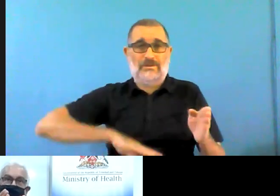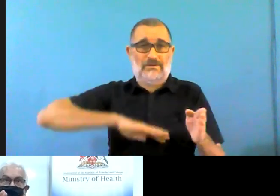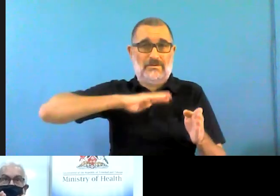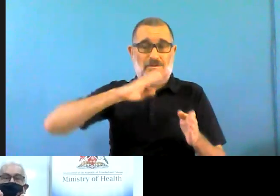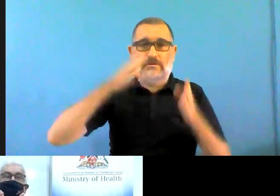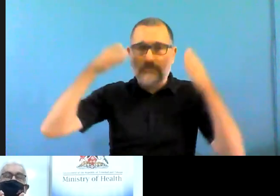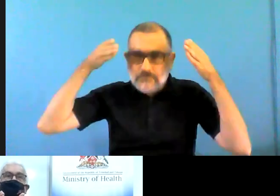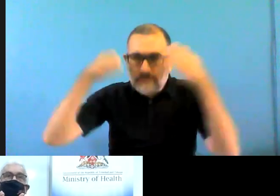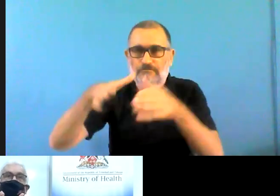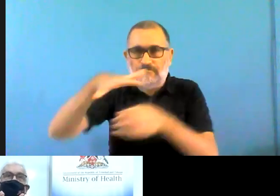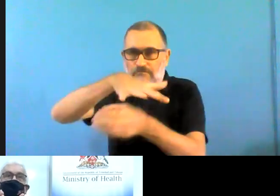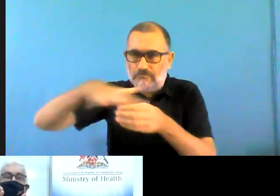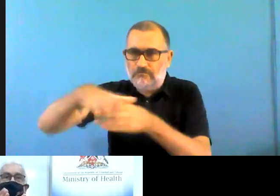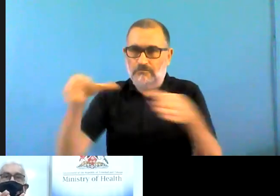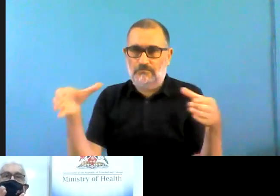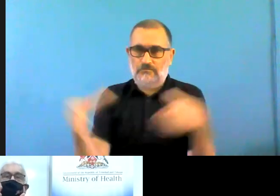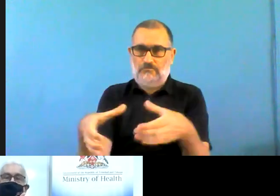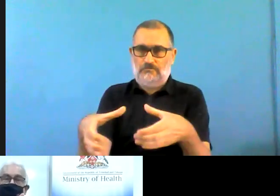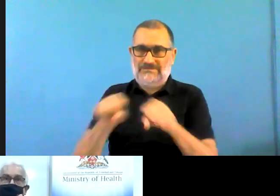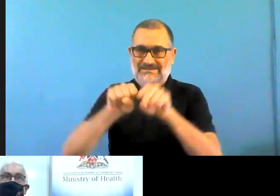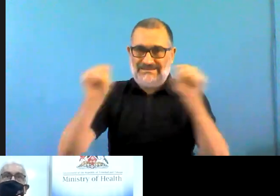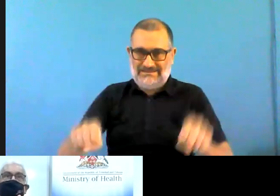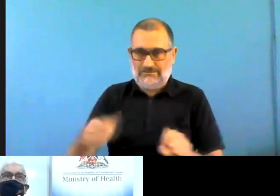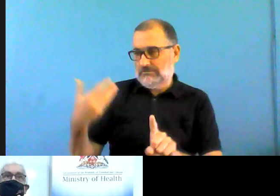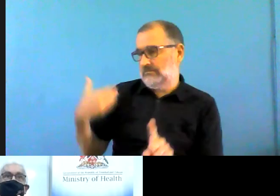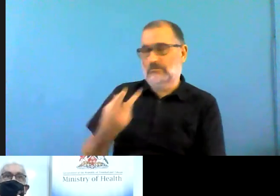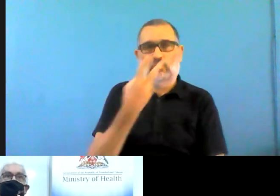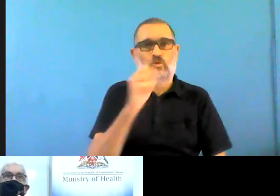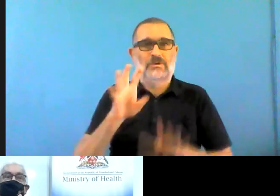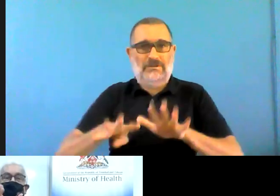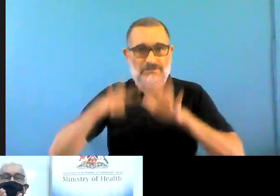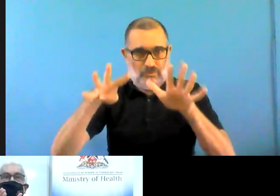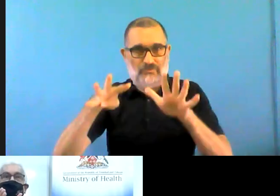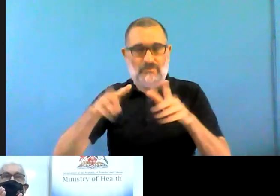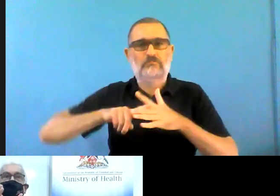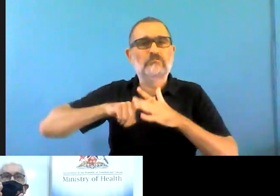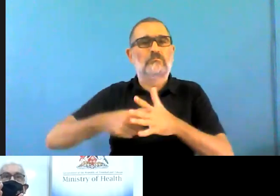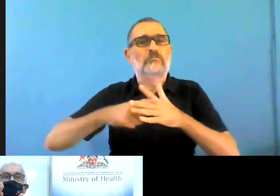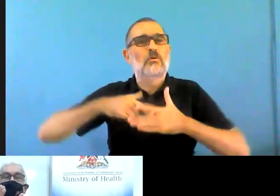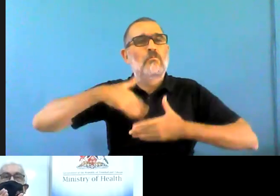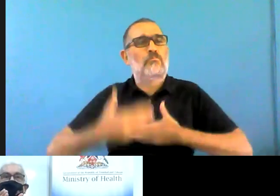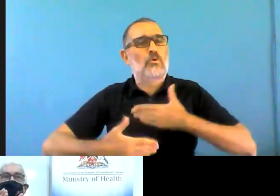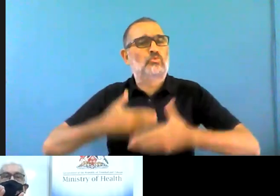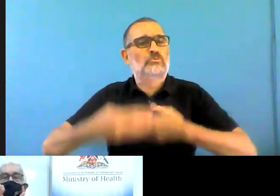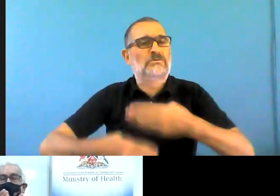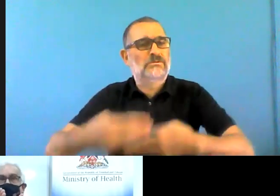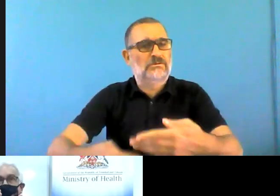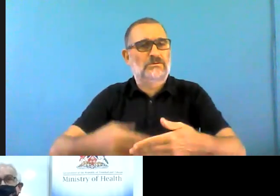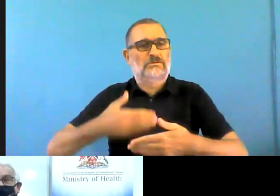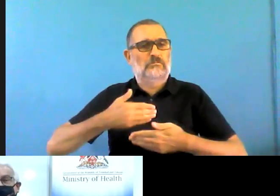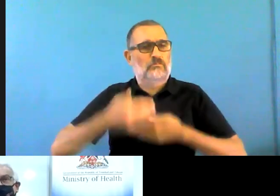of decentralization to take it back to communities. That has been the major